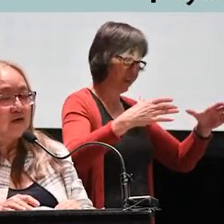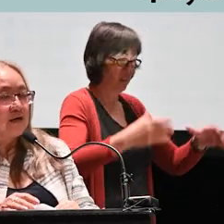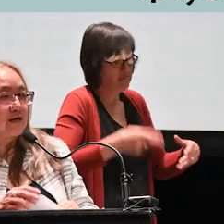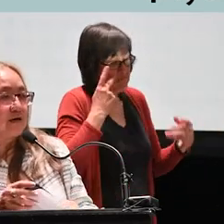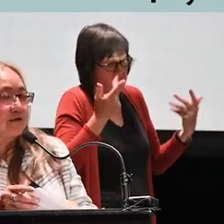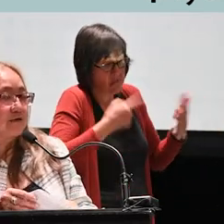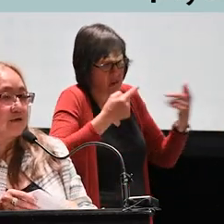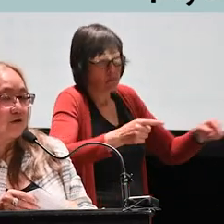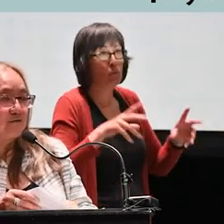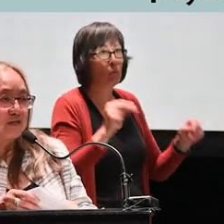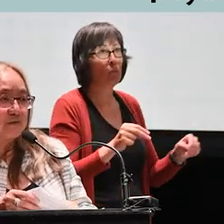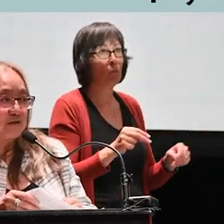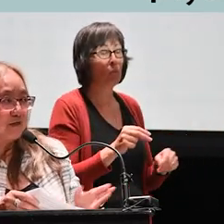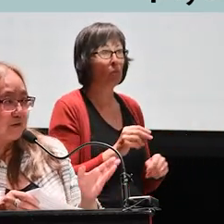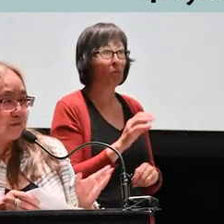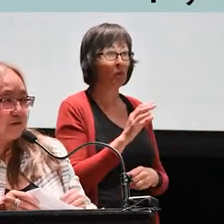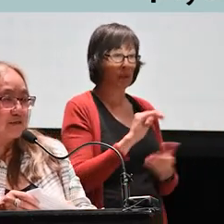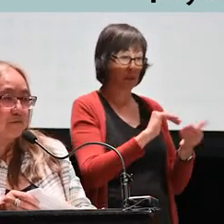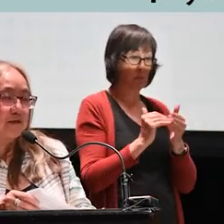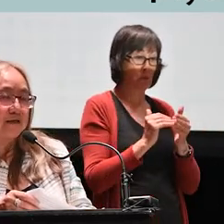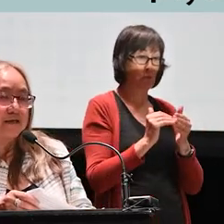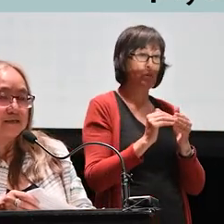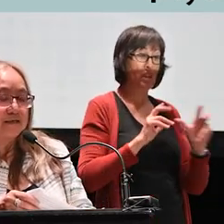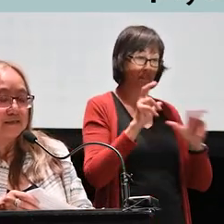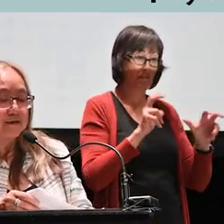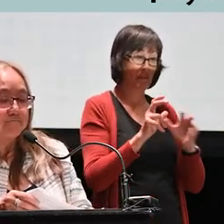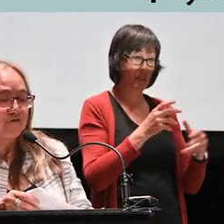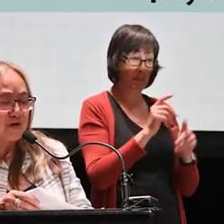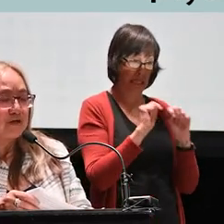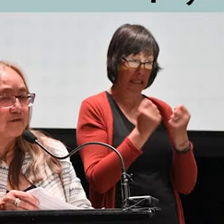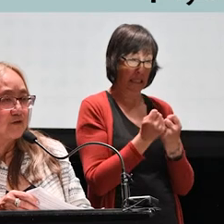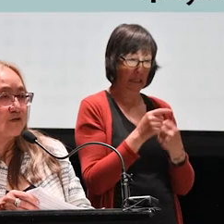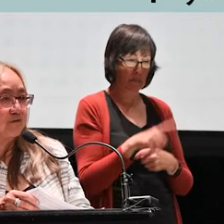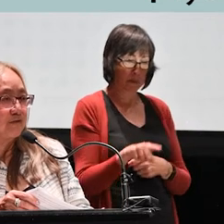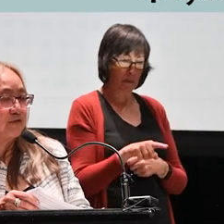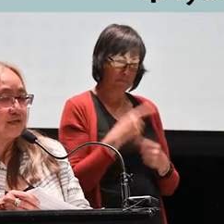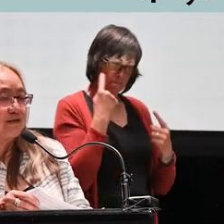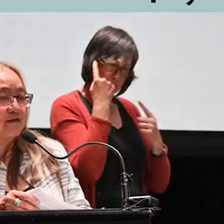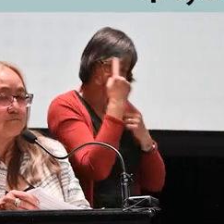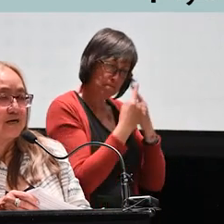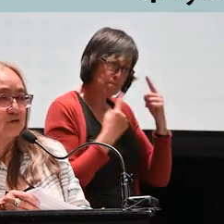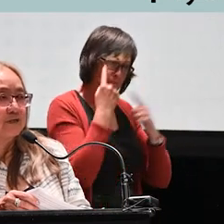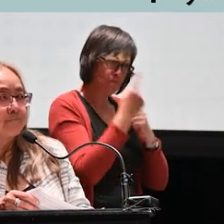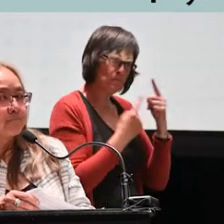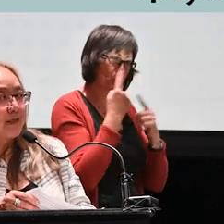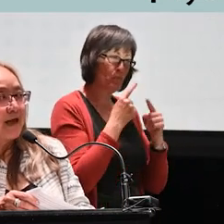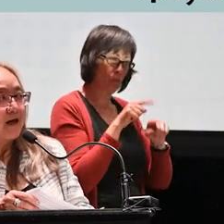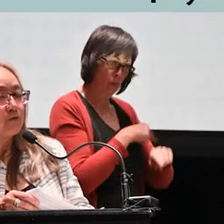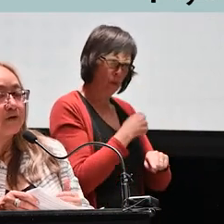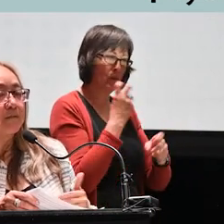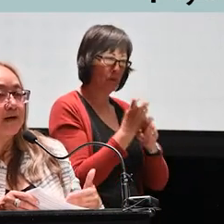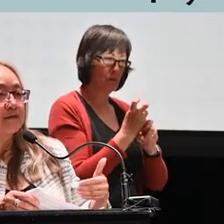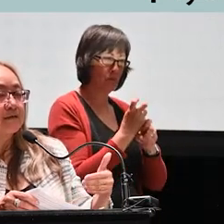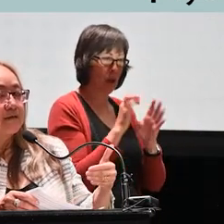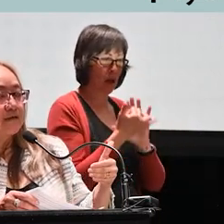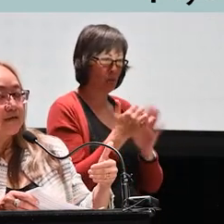there. The community investment team led by Melissa Toplin is very, very thoughtful about how